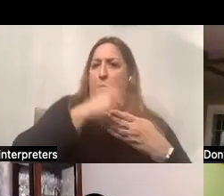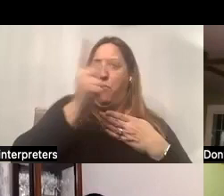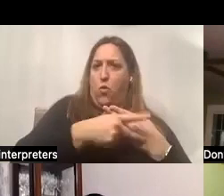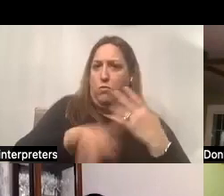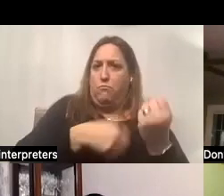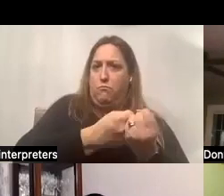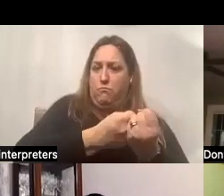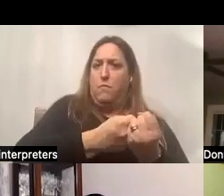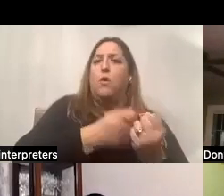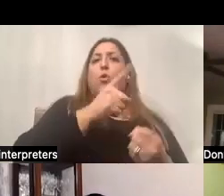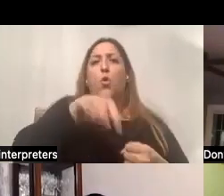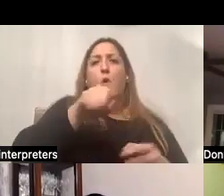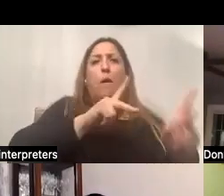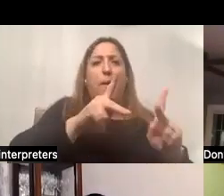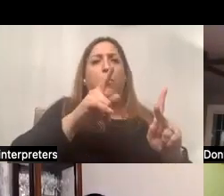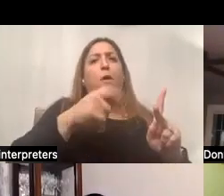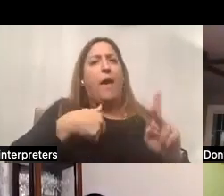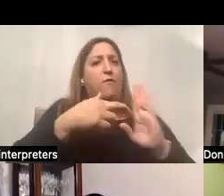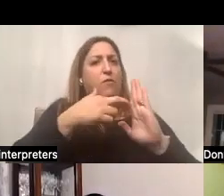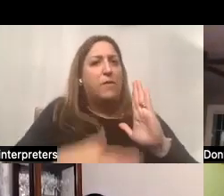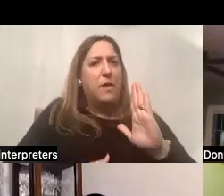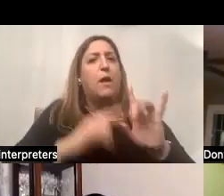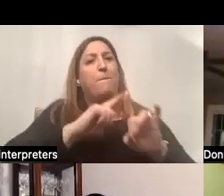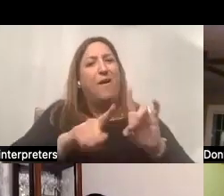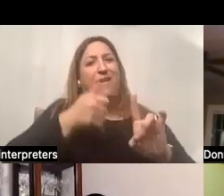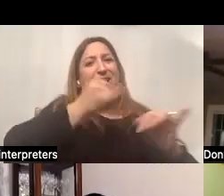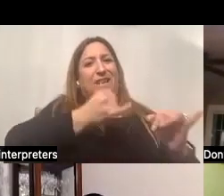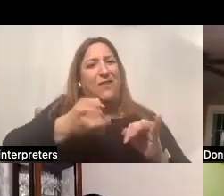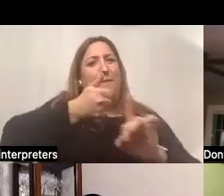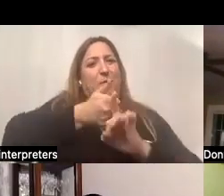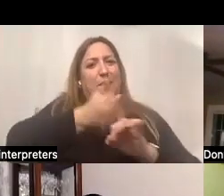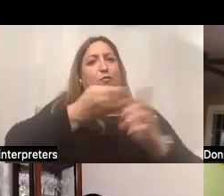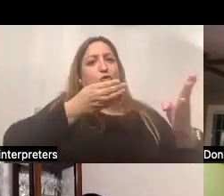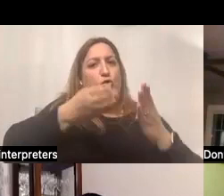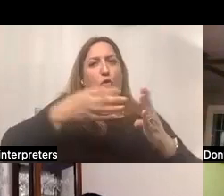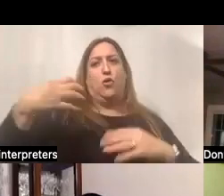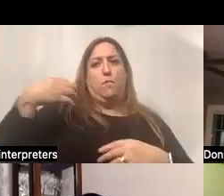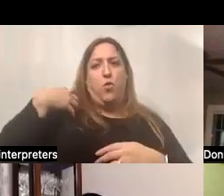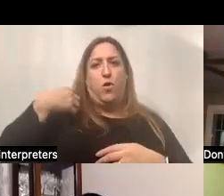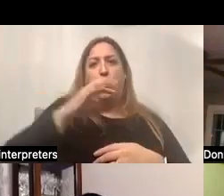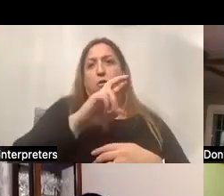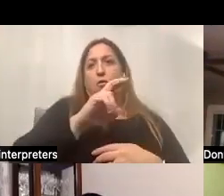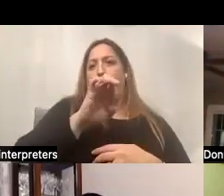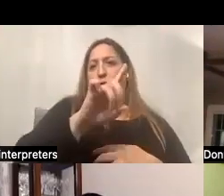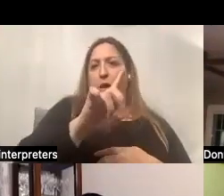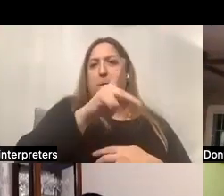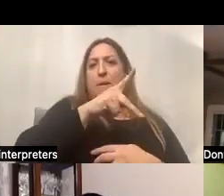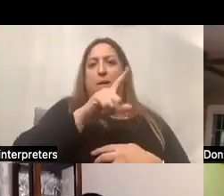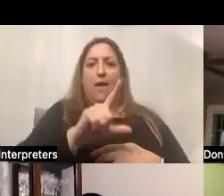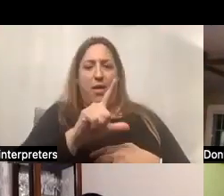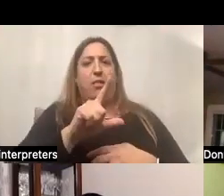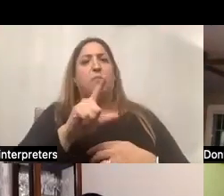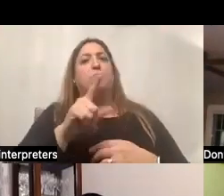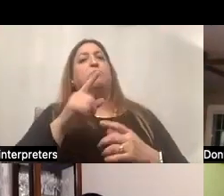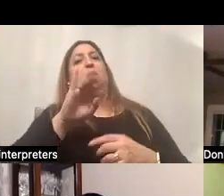these individuals can have a representative, but it is the individual that serves as the employer of record and PPL acts as the fiscal